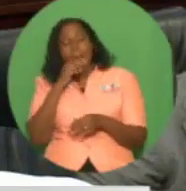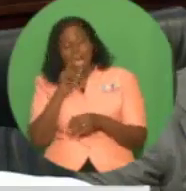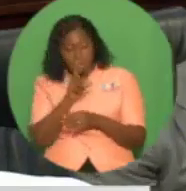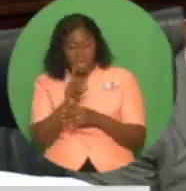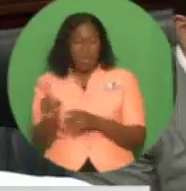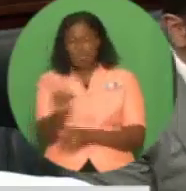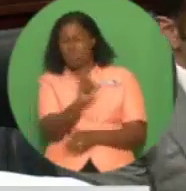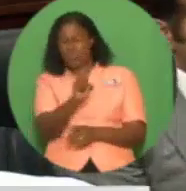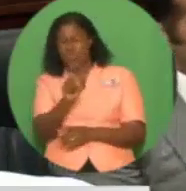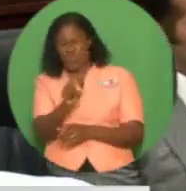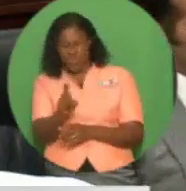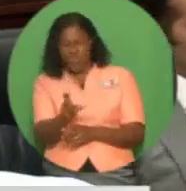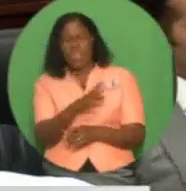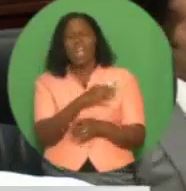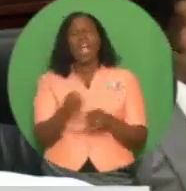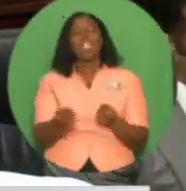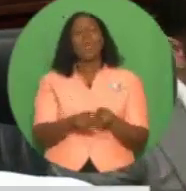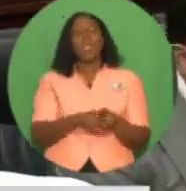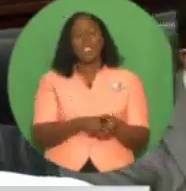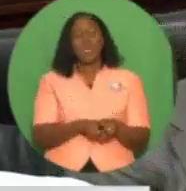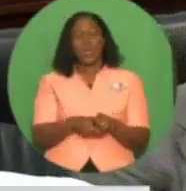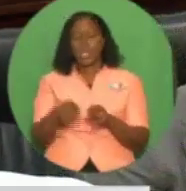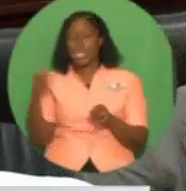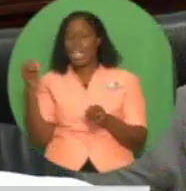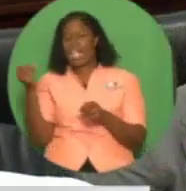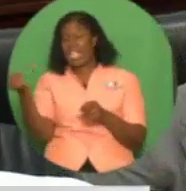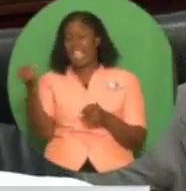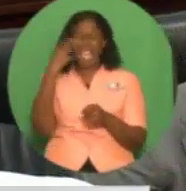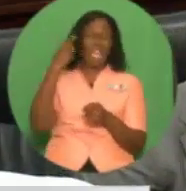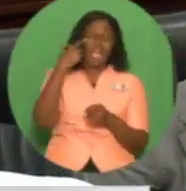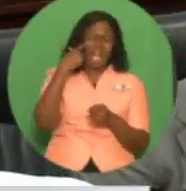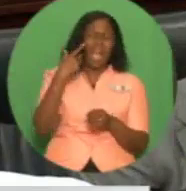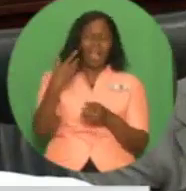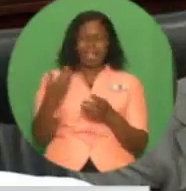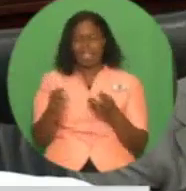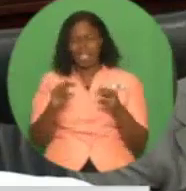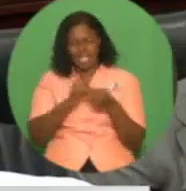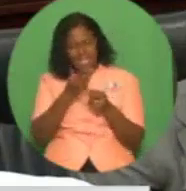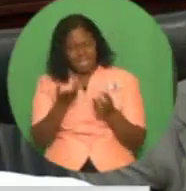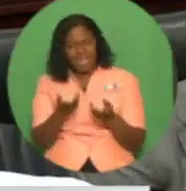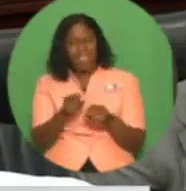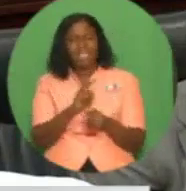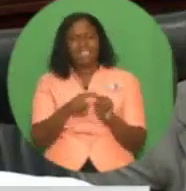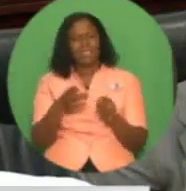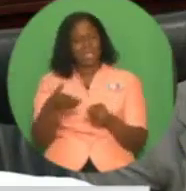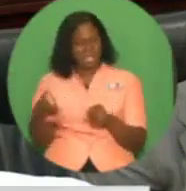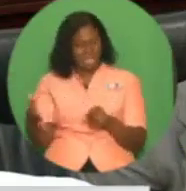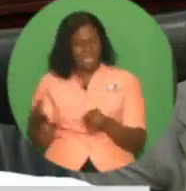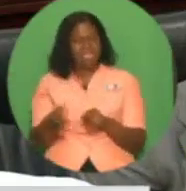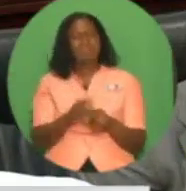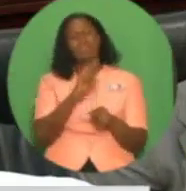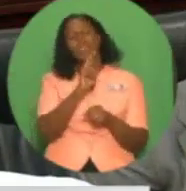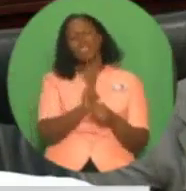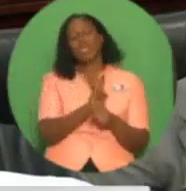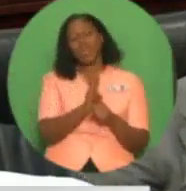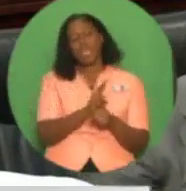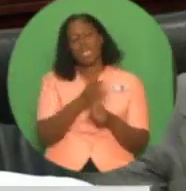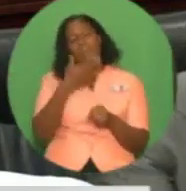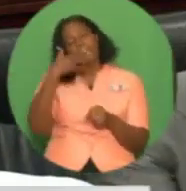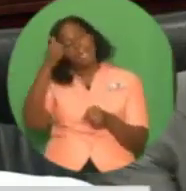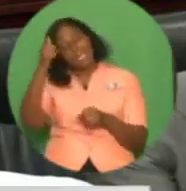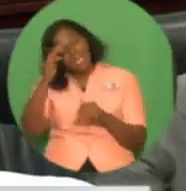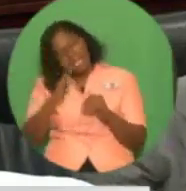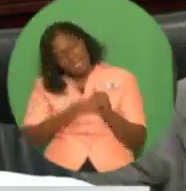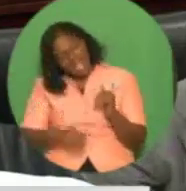both police officers and citizens from unnecessary damage as a result of a confrontation. Police officers